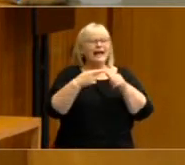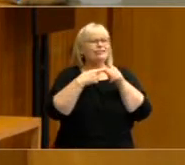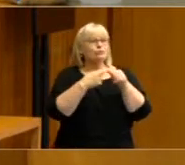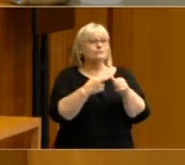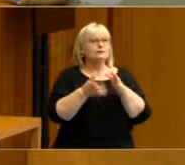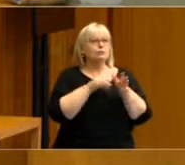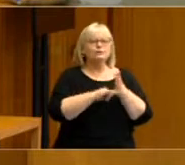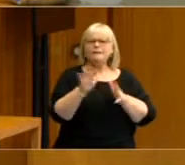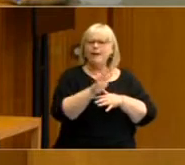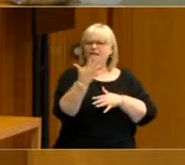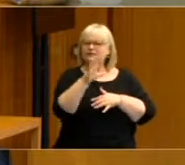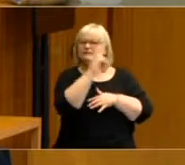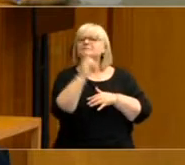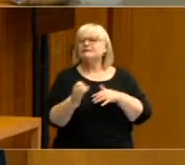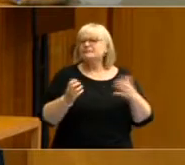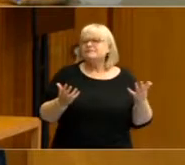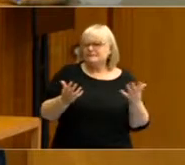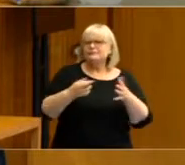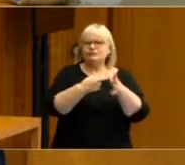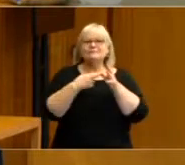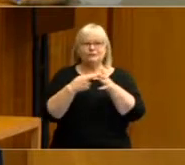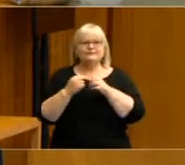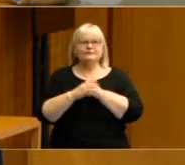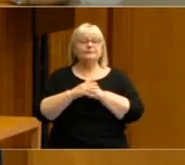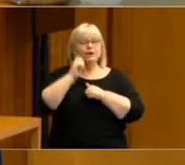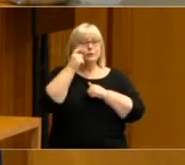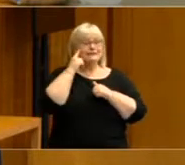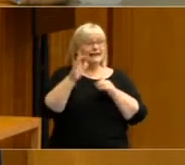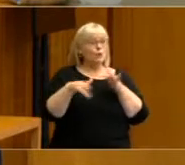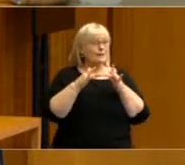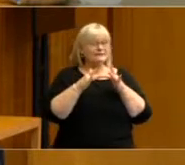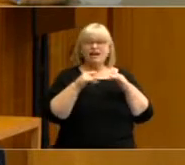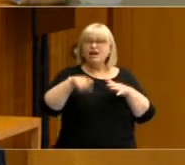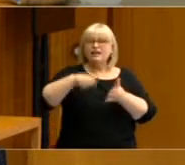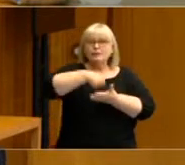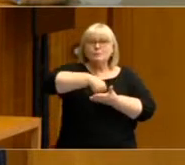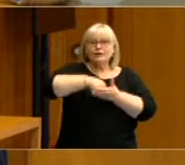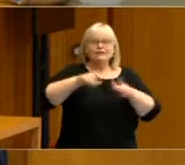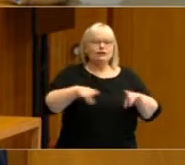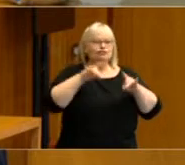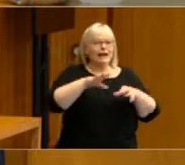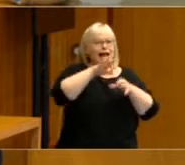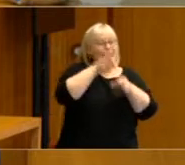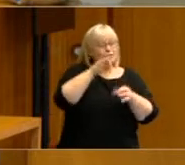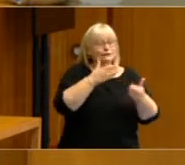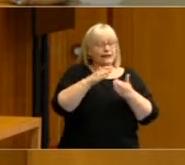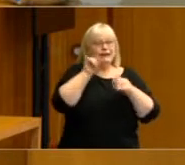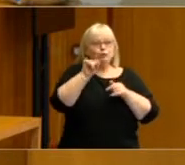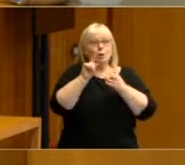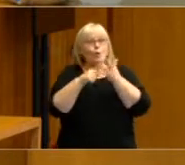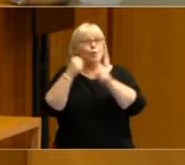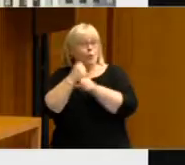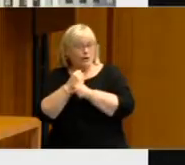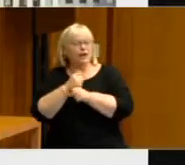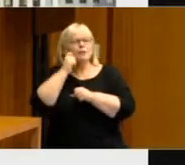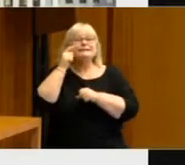of around about 50%. You'll see a website address at the bottom there, AustralianElectionStudy.org. If you go to that